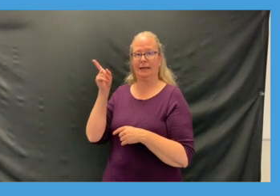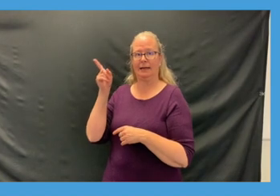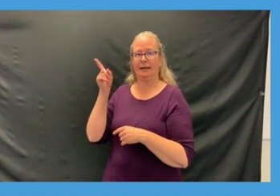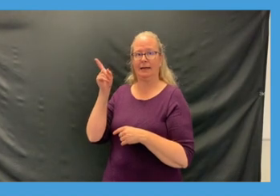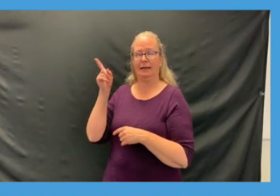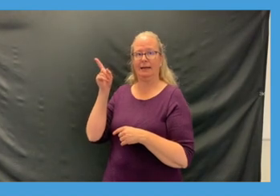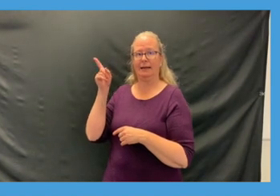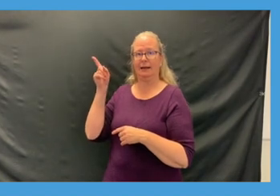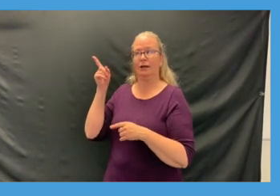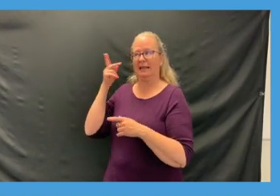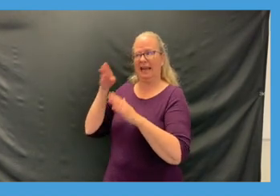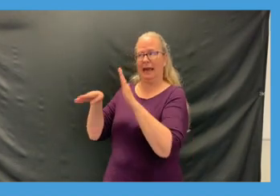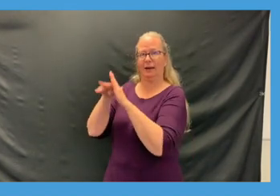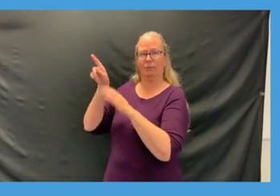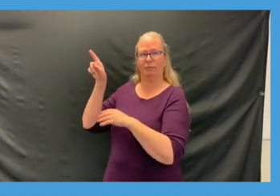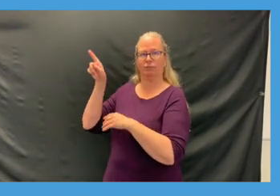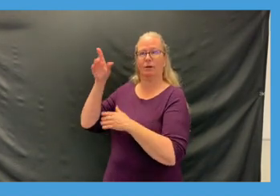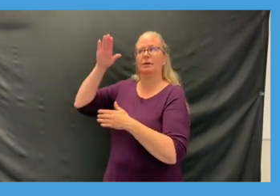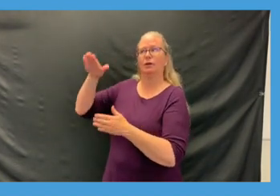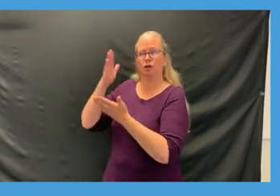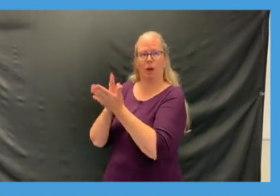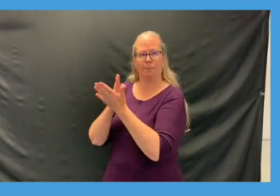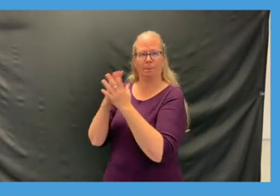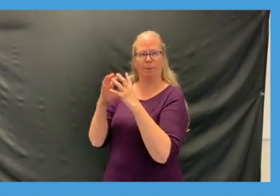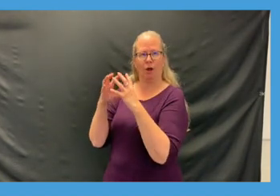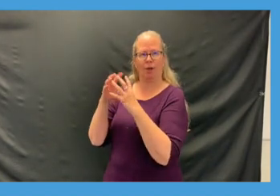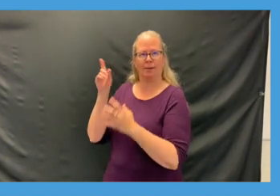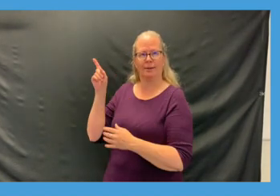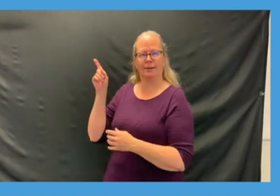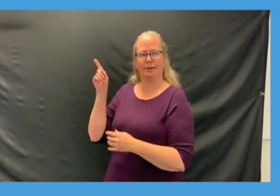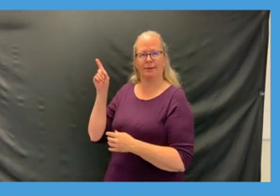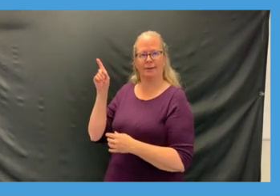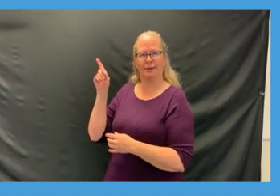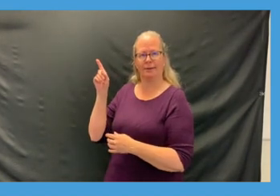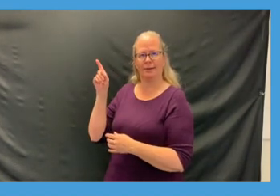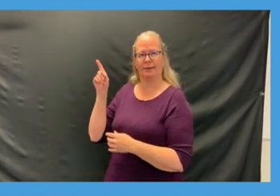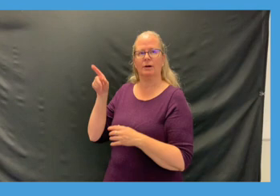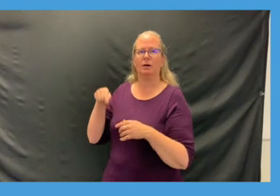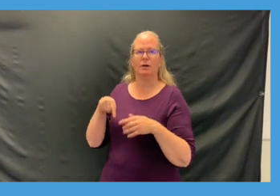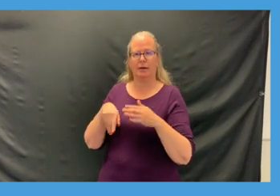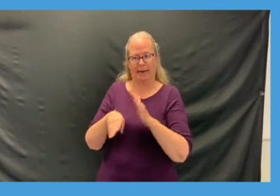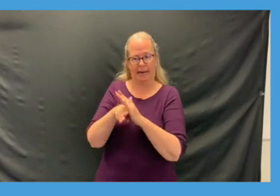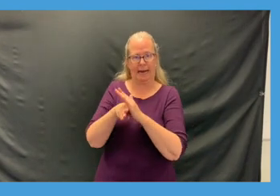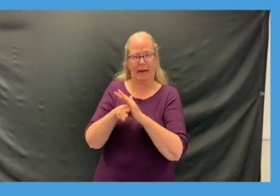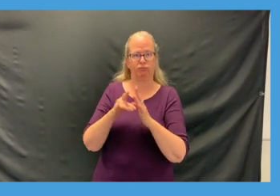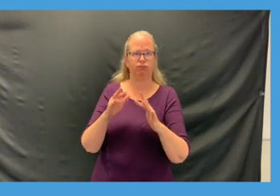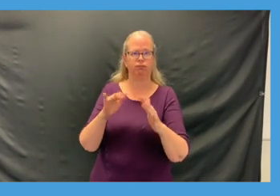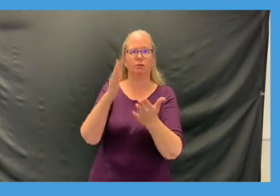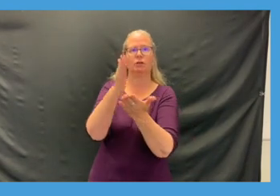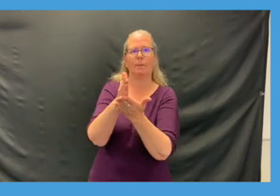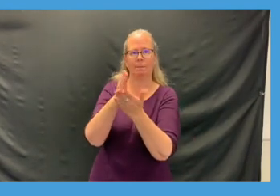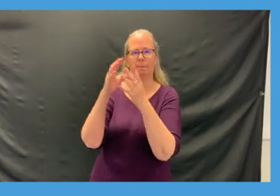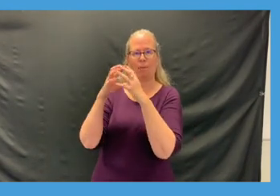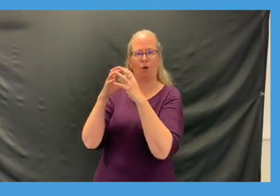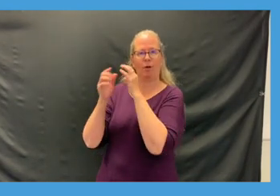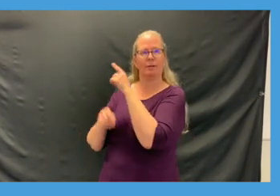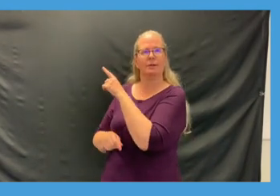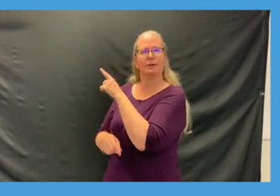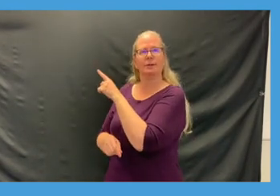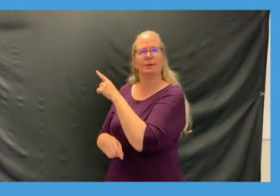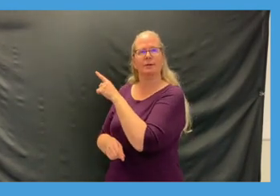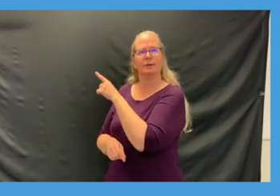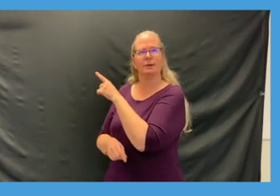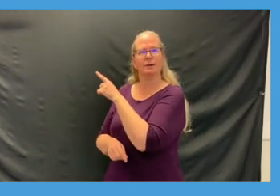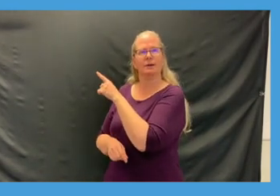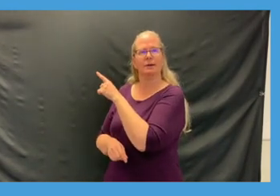pass stop the ball if you're passing with your friend can you maybe move a farther